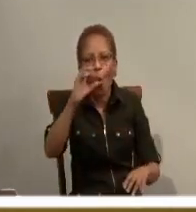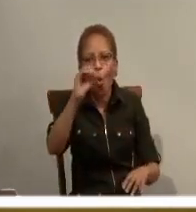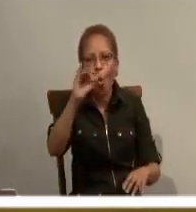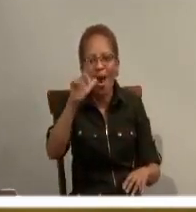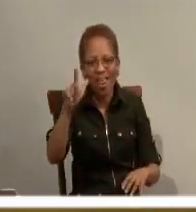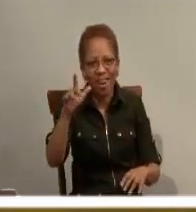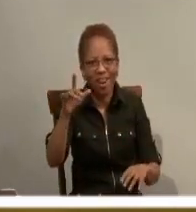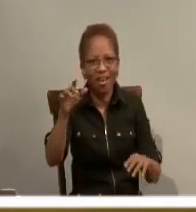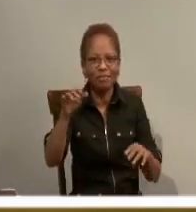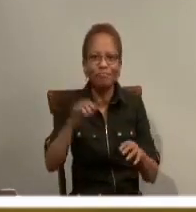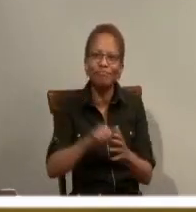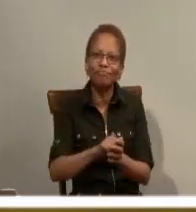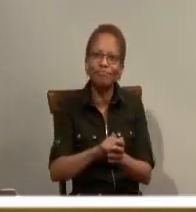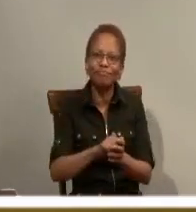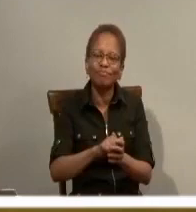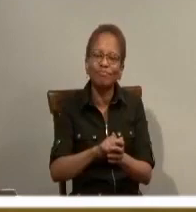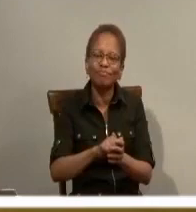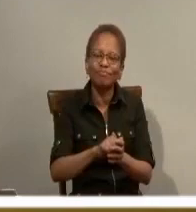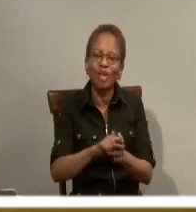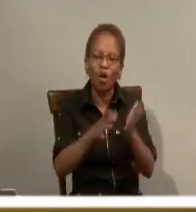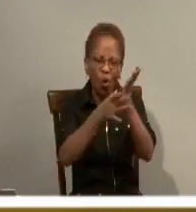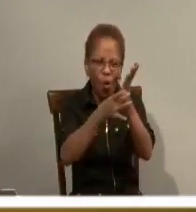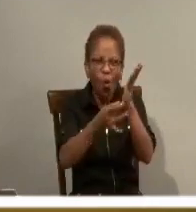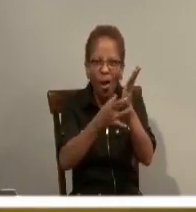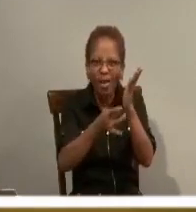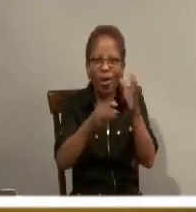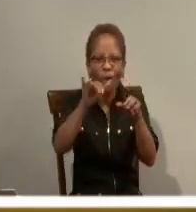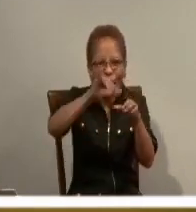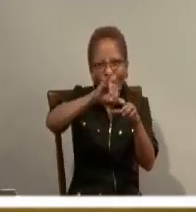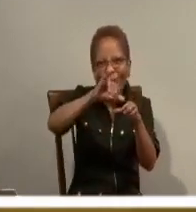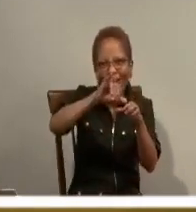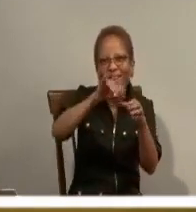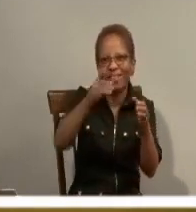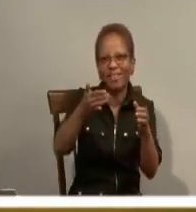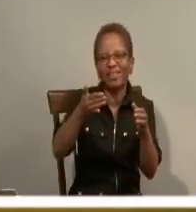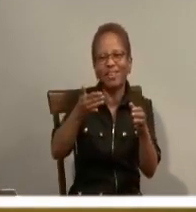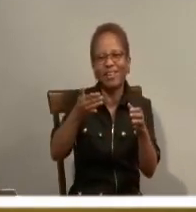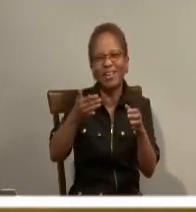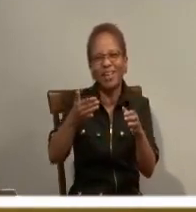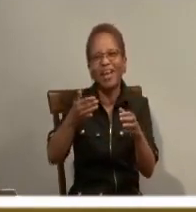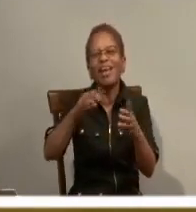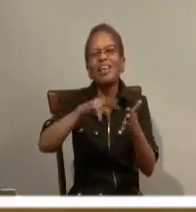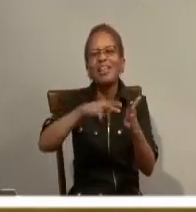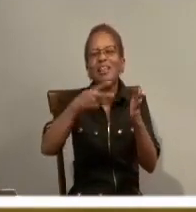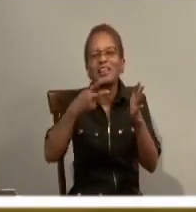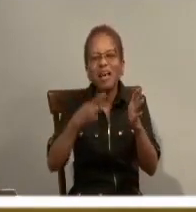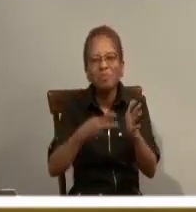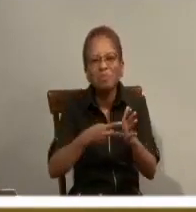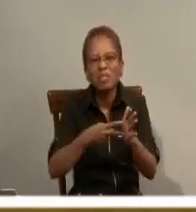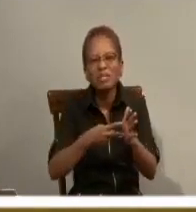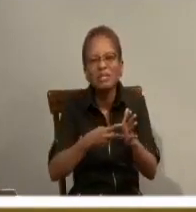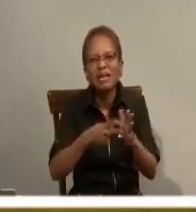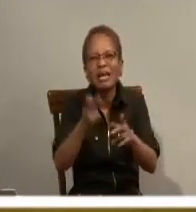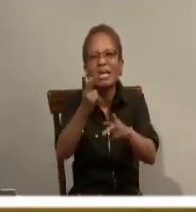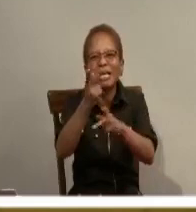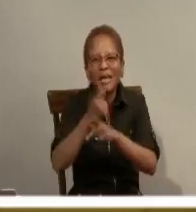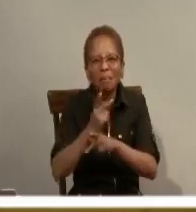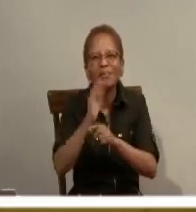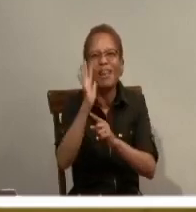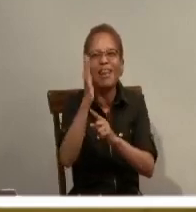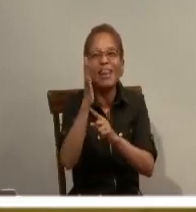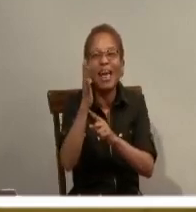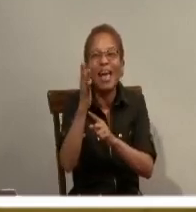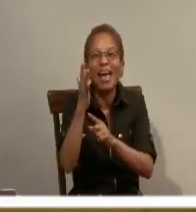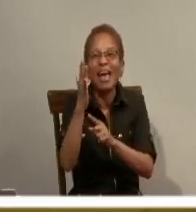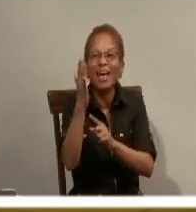Oil is what keeps the light alight. And that's what it's working with. And we better understand what the light